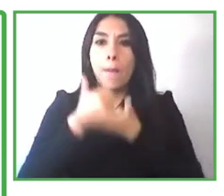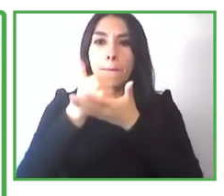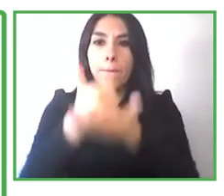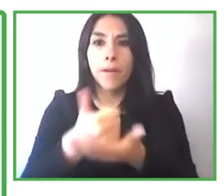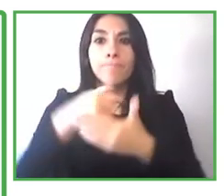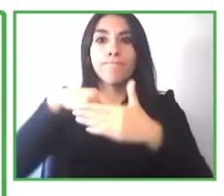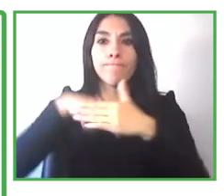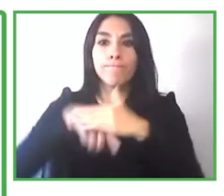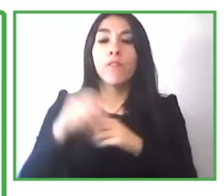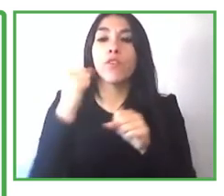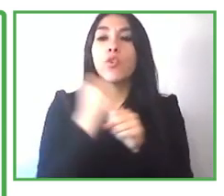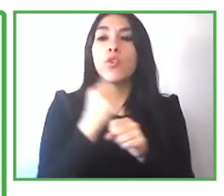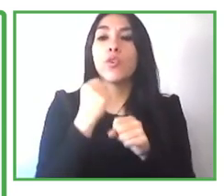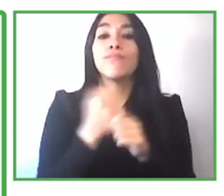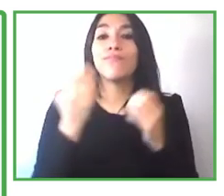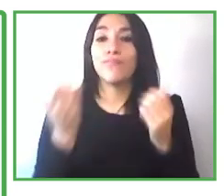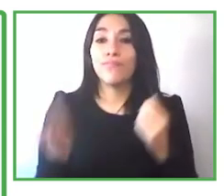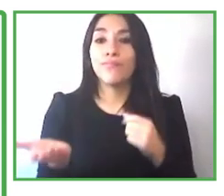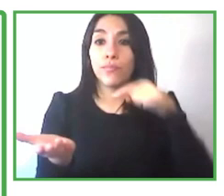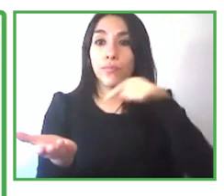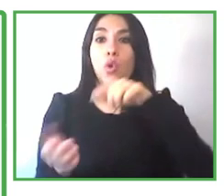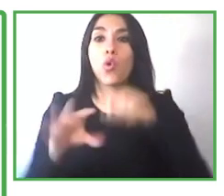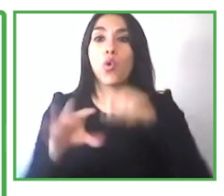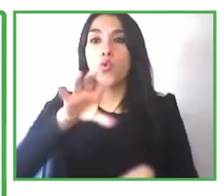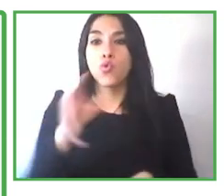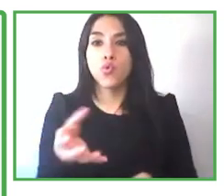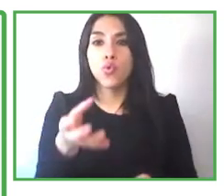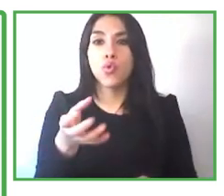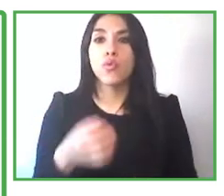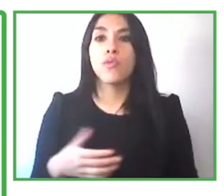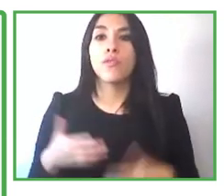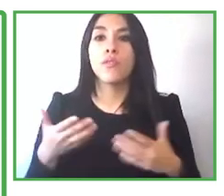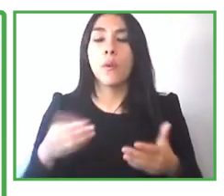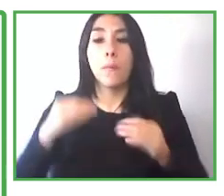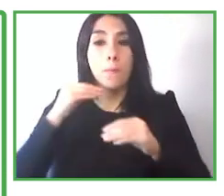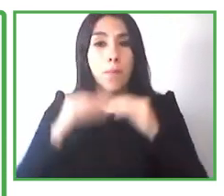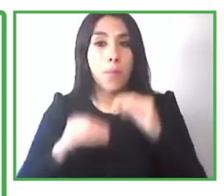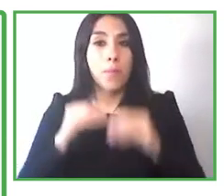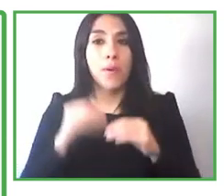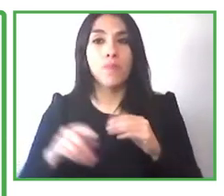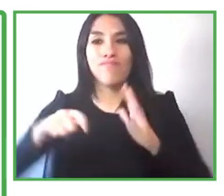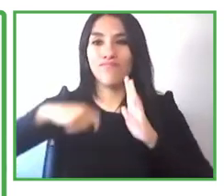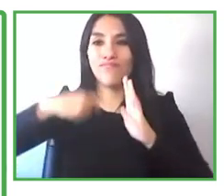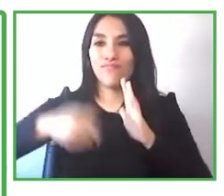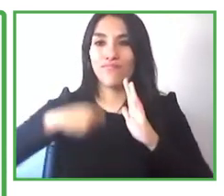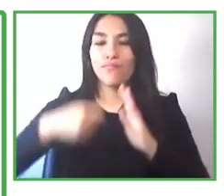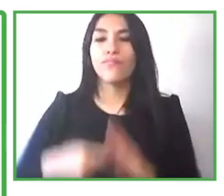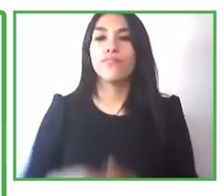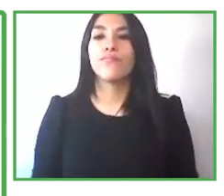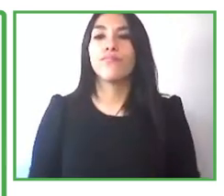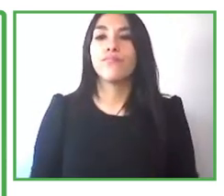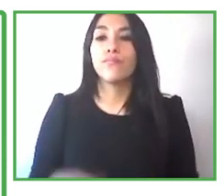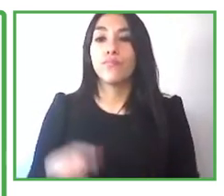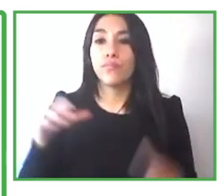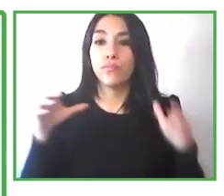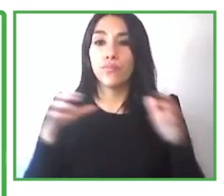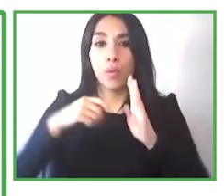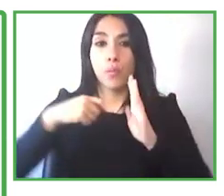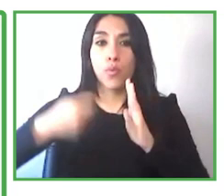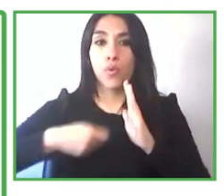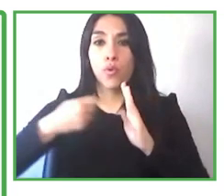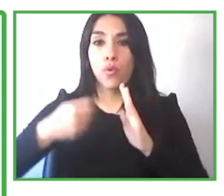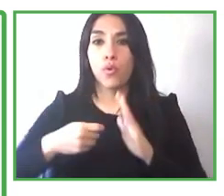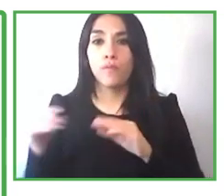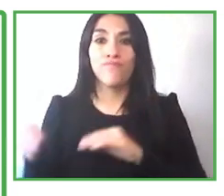graduate internship uh program in ey has been hugely successful and uh we have had five of our